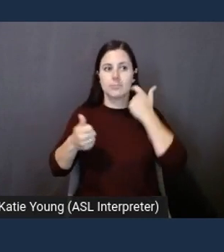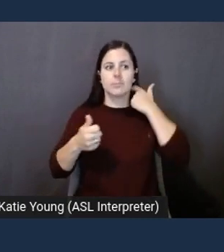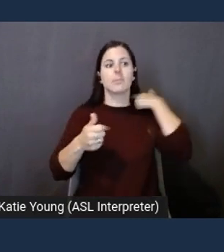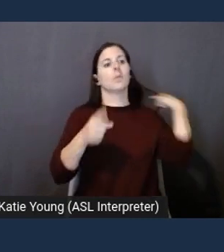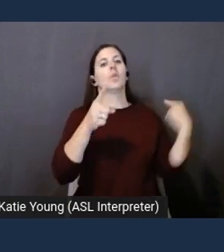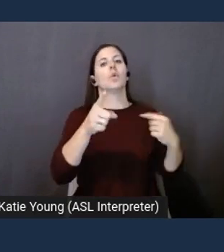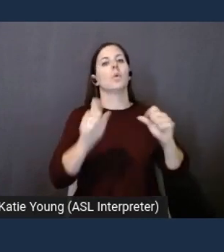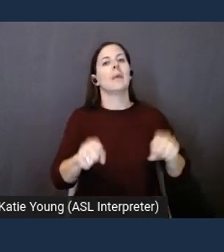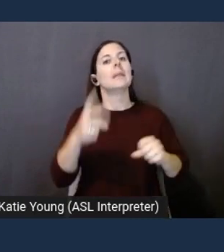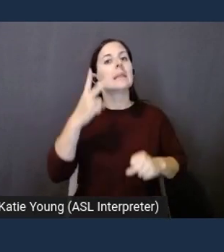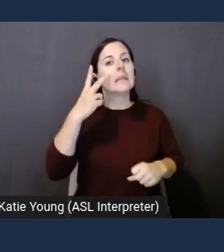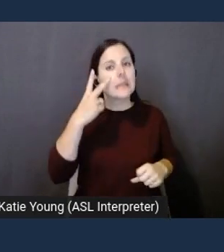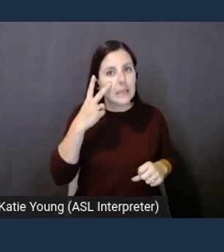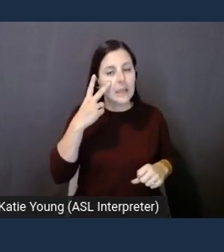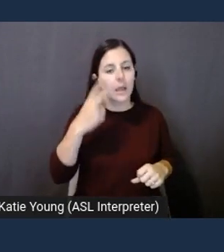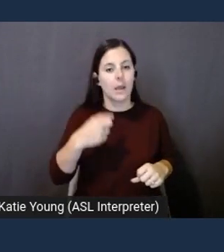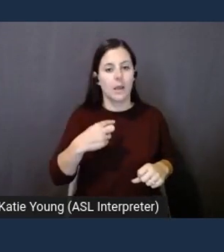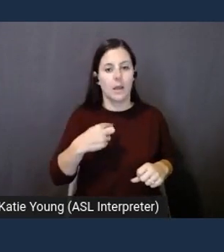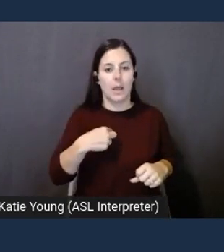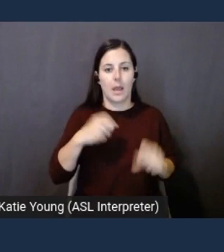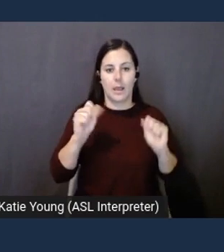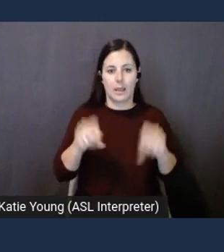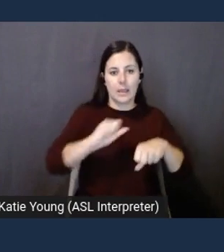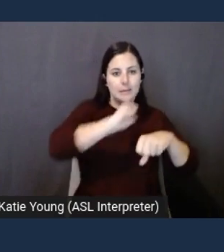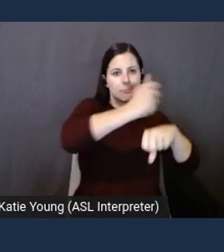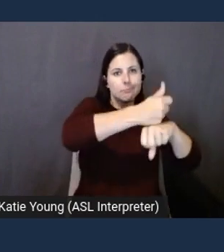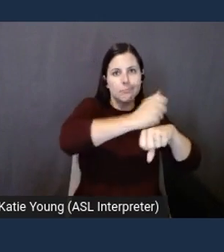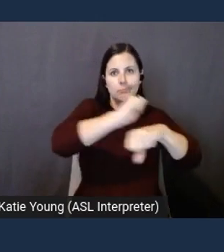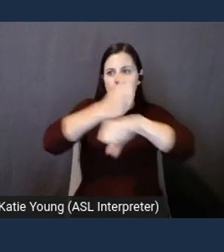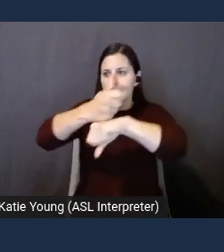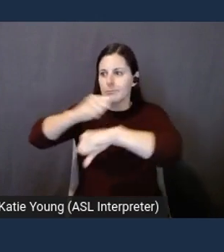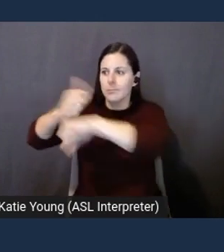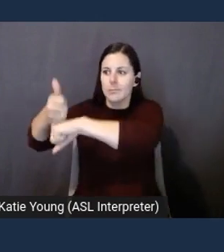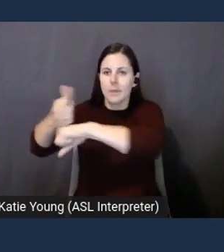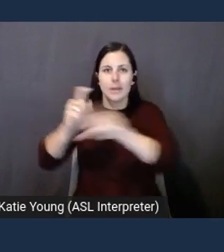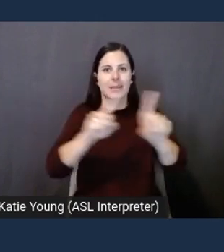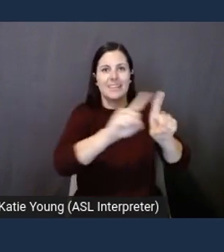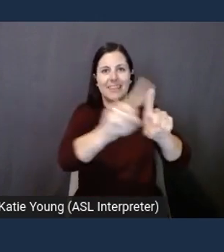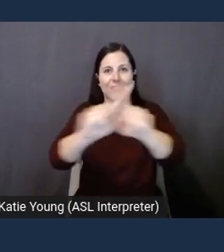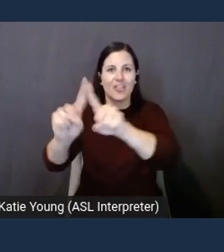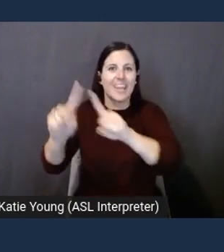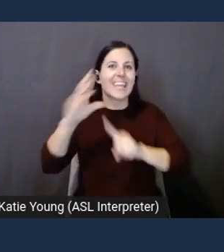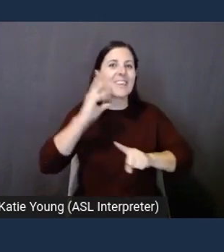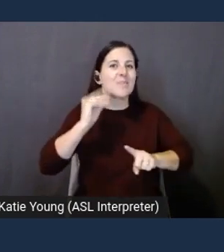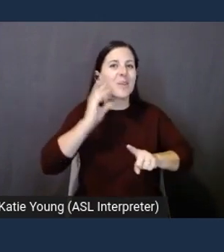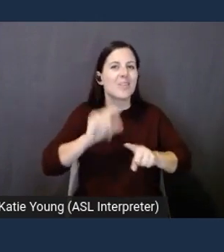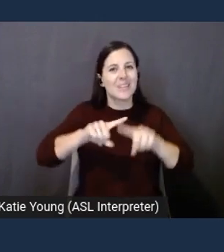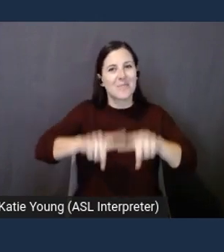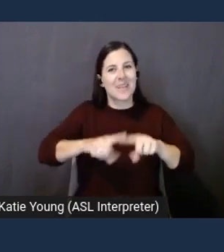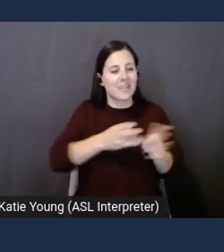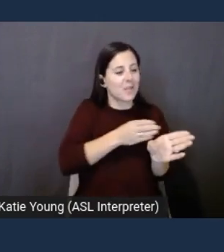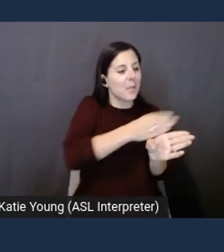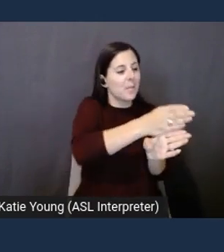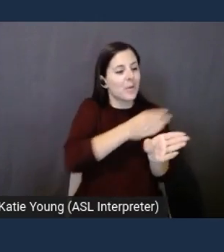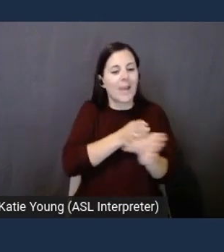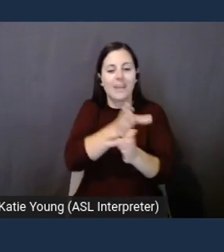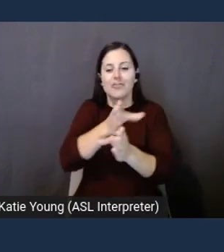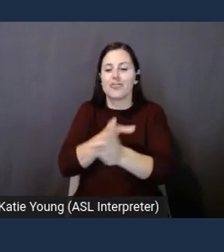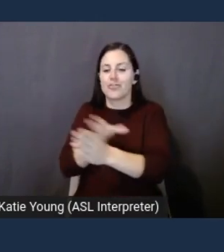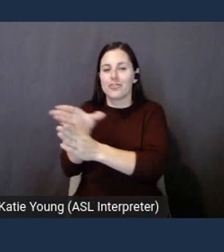that I can configure different experiences for the different branches of this flow block.